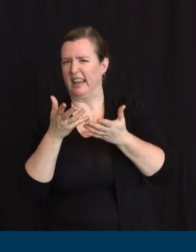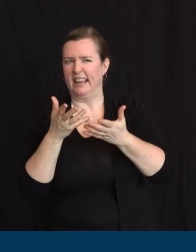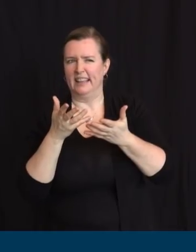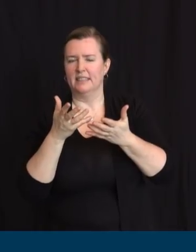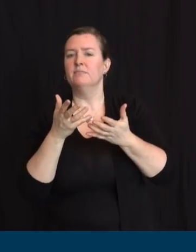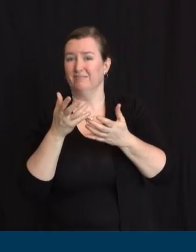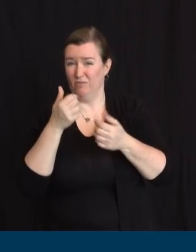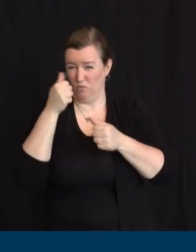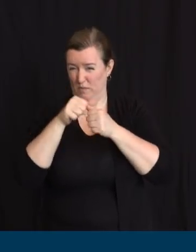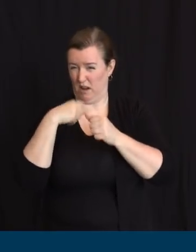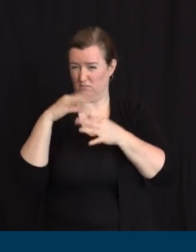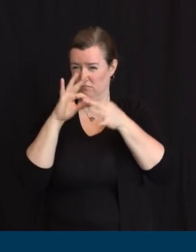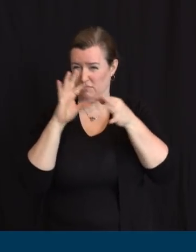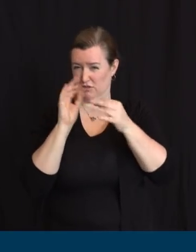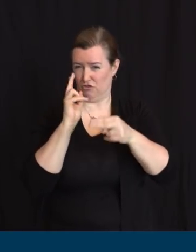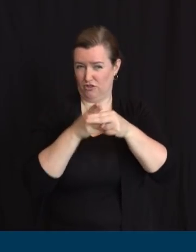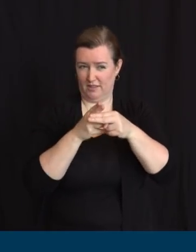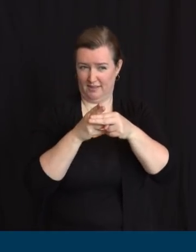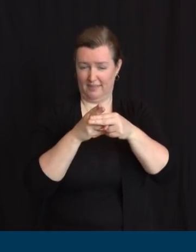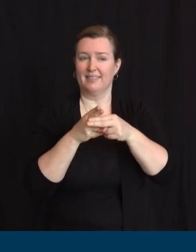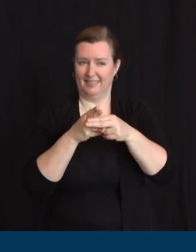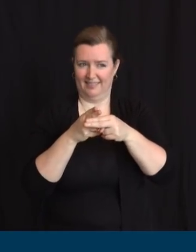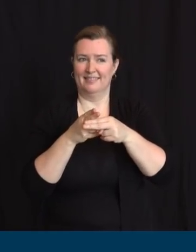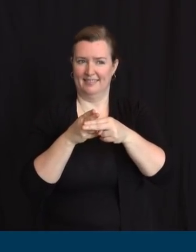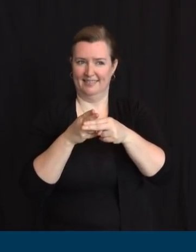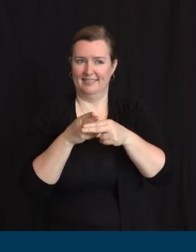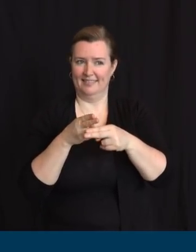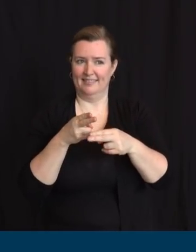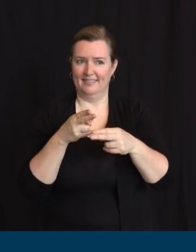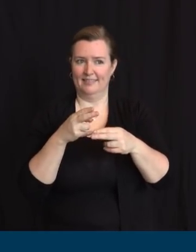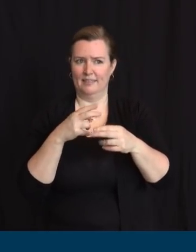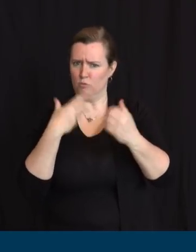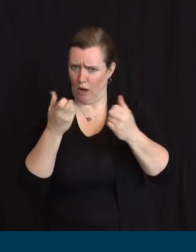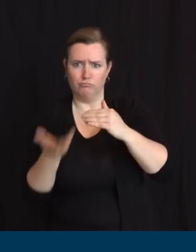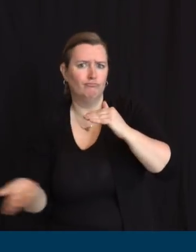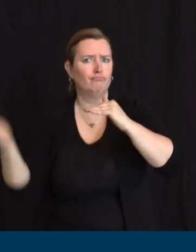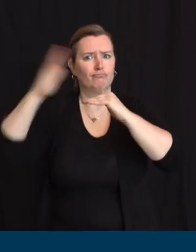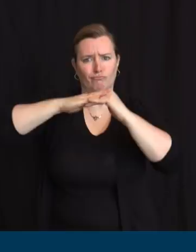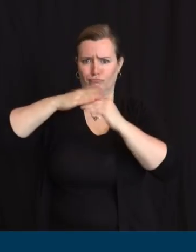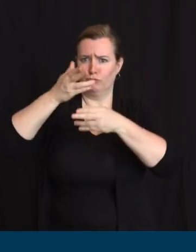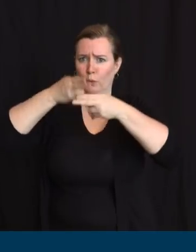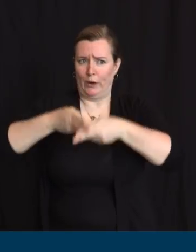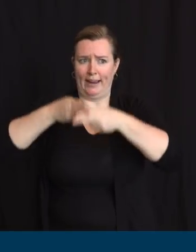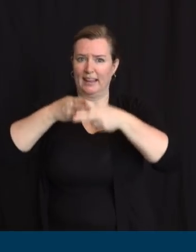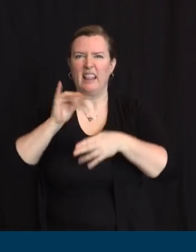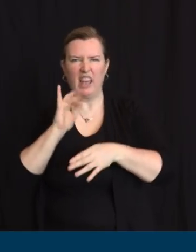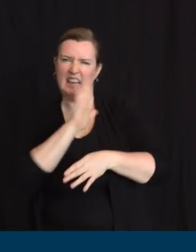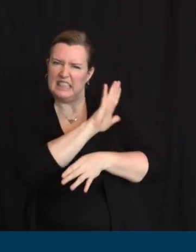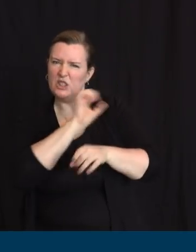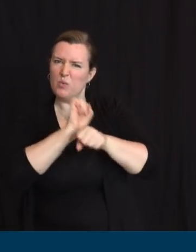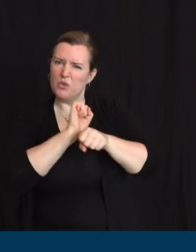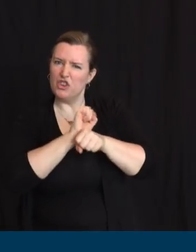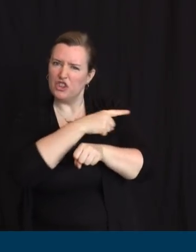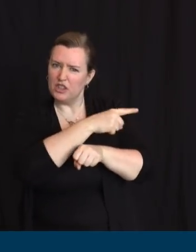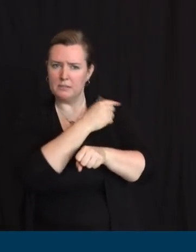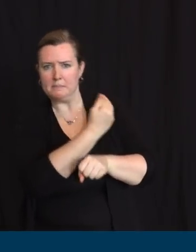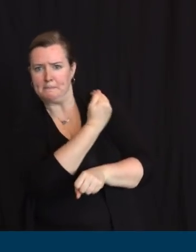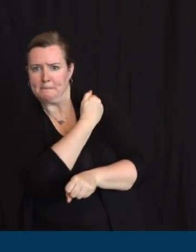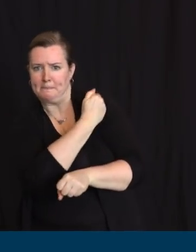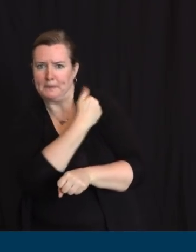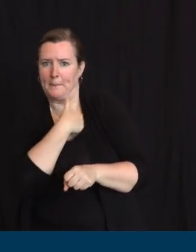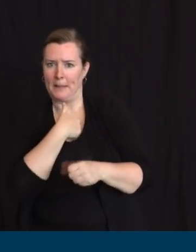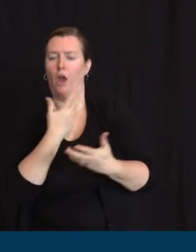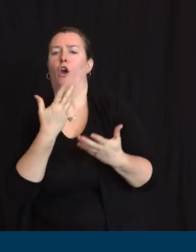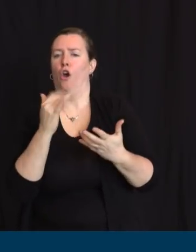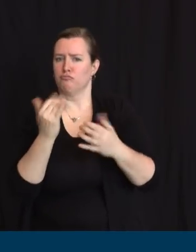associated with that. Commissioner Diane Gutierrez-Scaccetti, with whom I just exchanged notes, and she's busted up, I promise you,